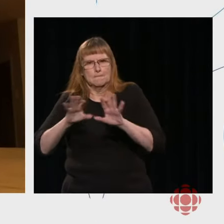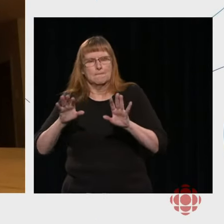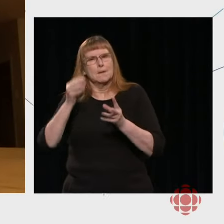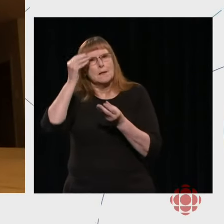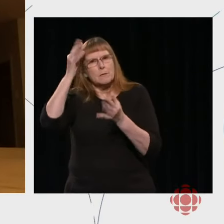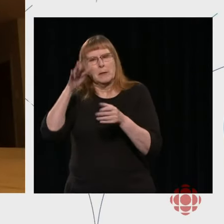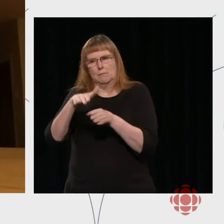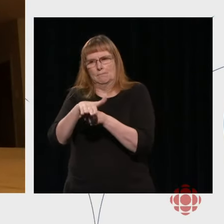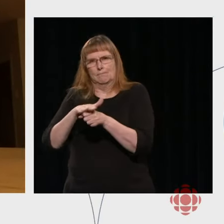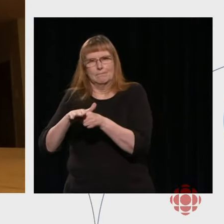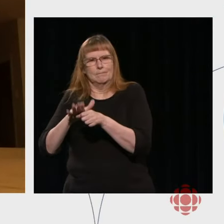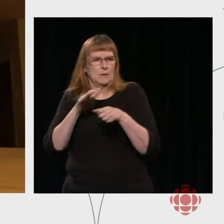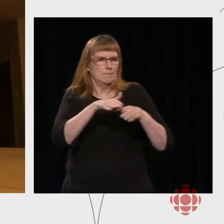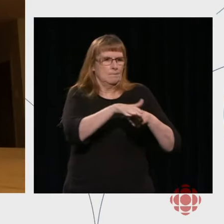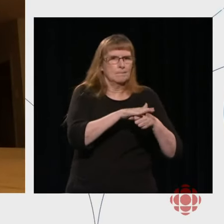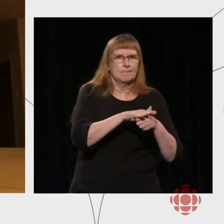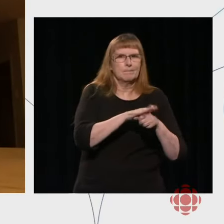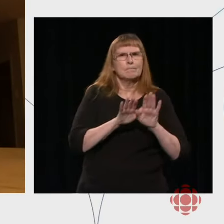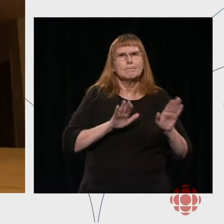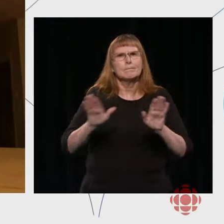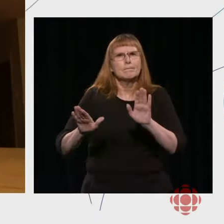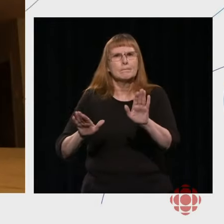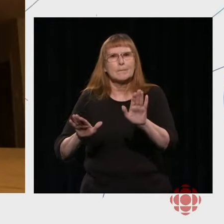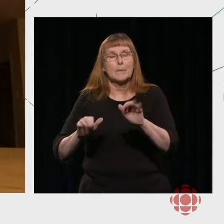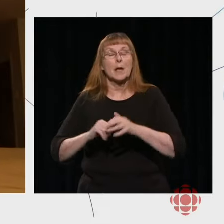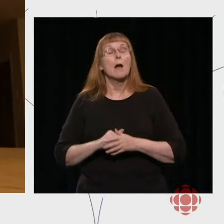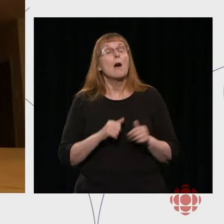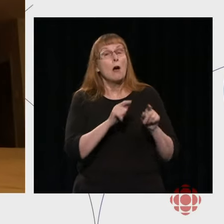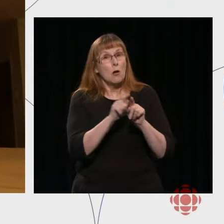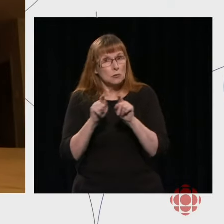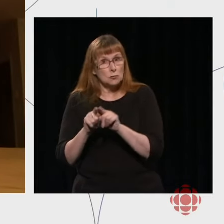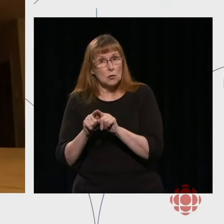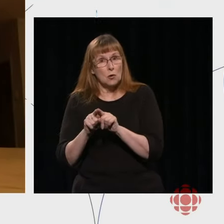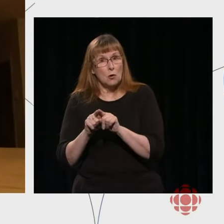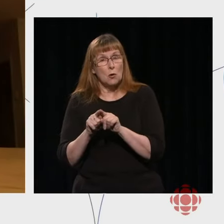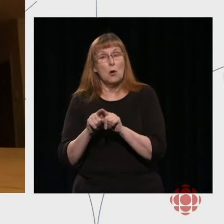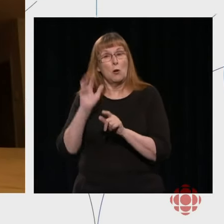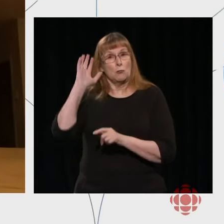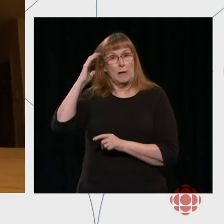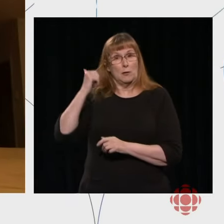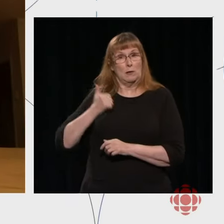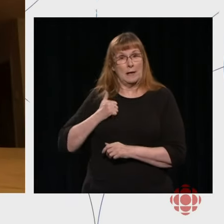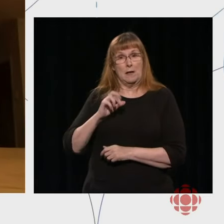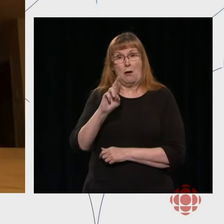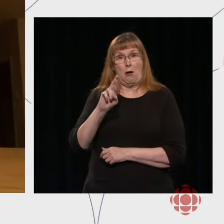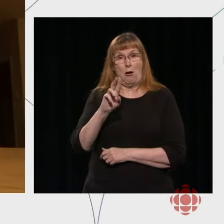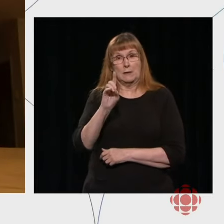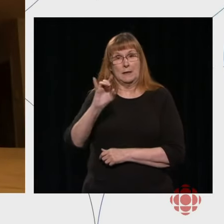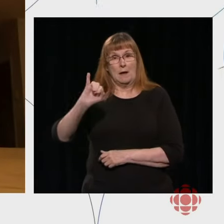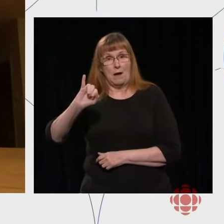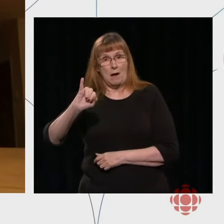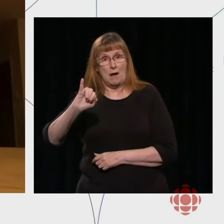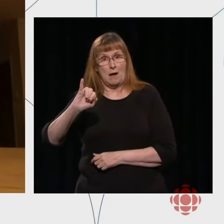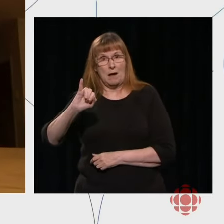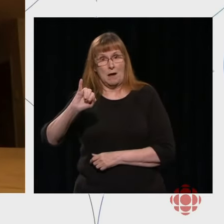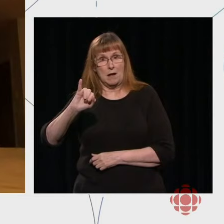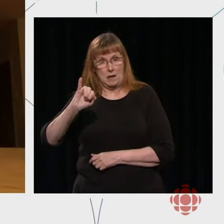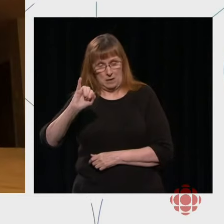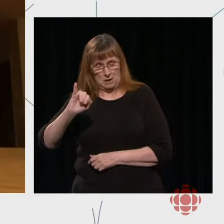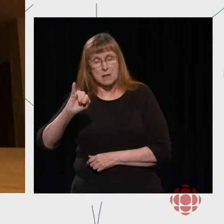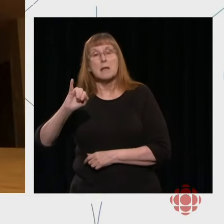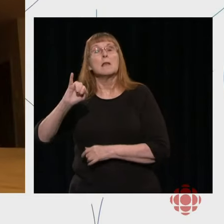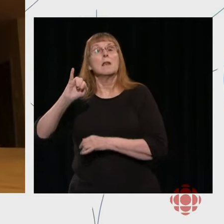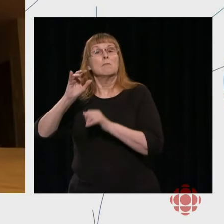information in each region. We also had RDI broadcast over and above Radio Canada